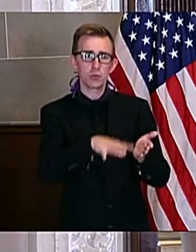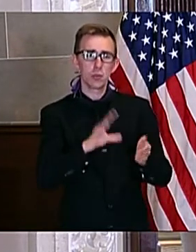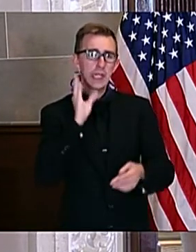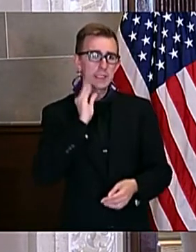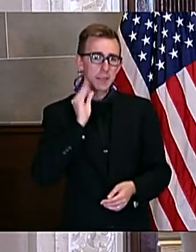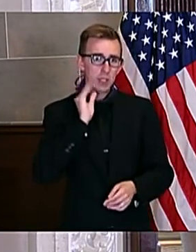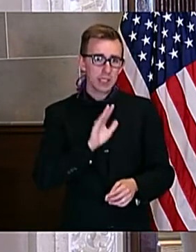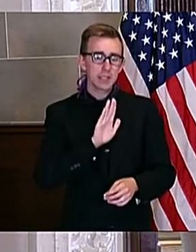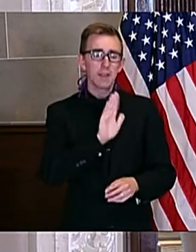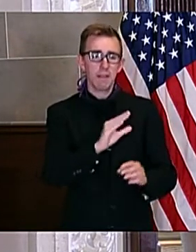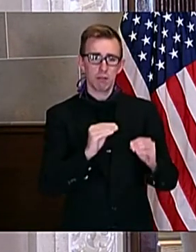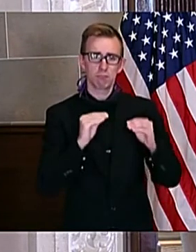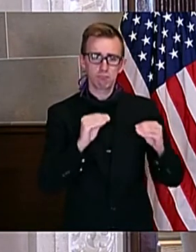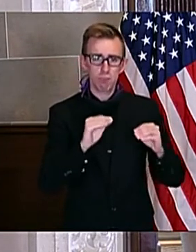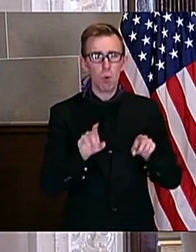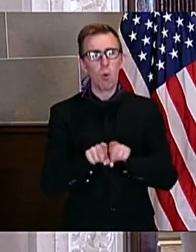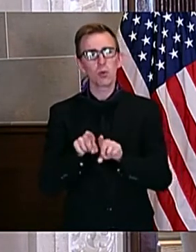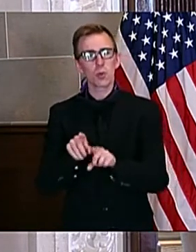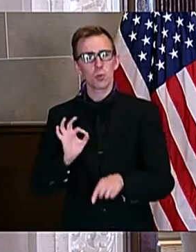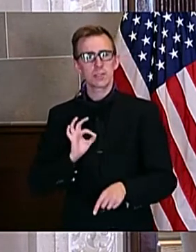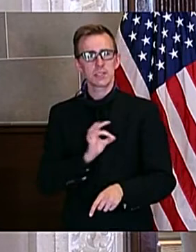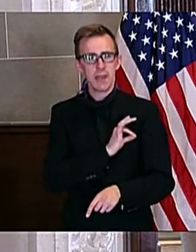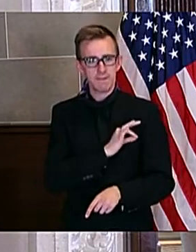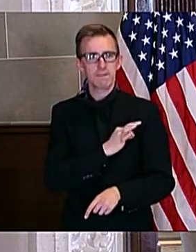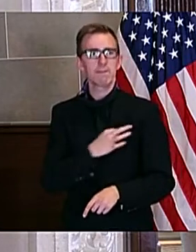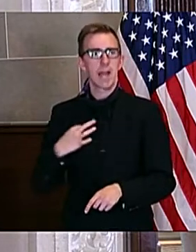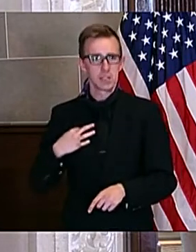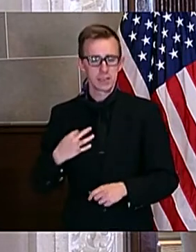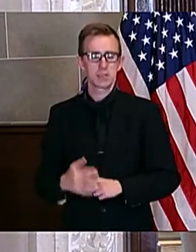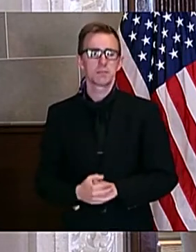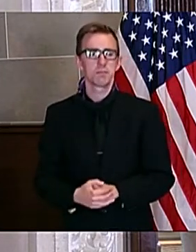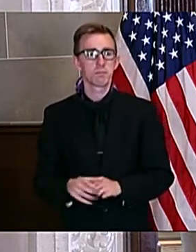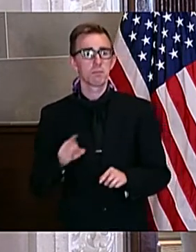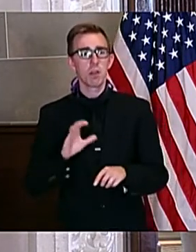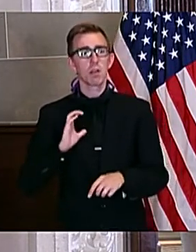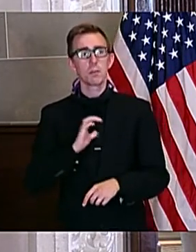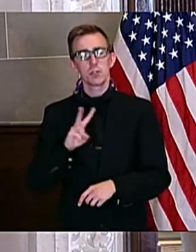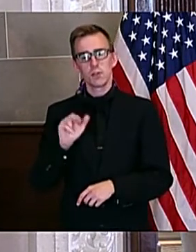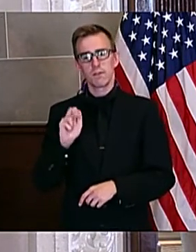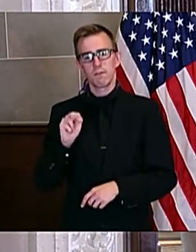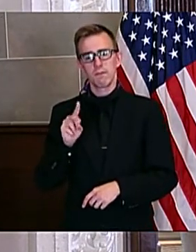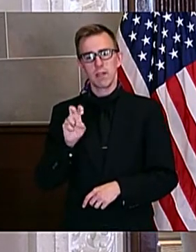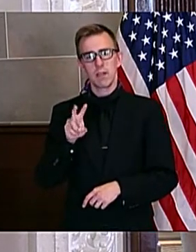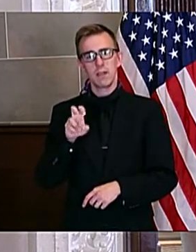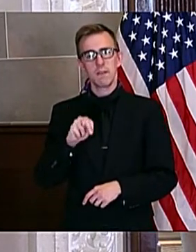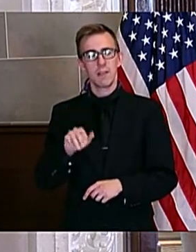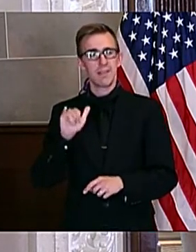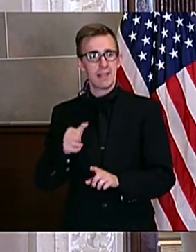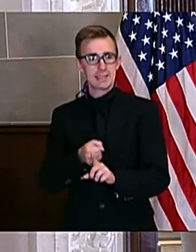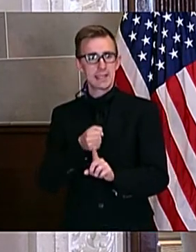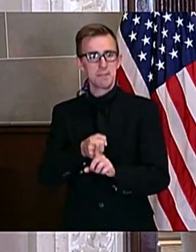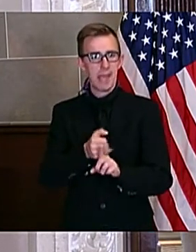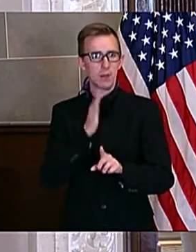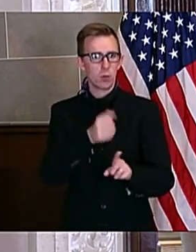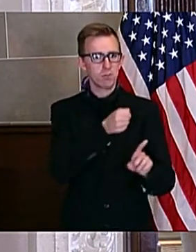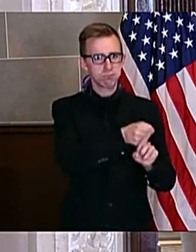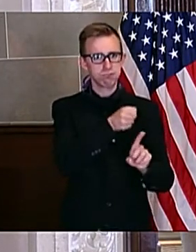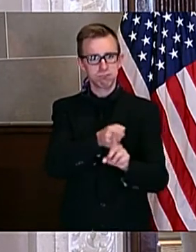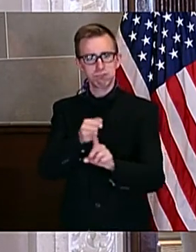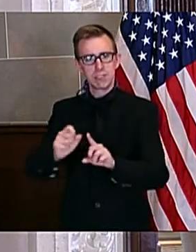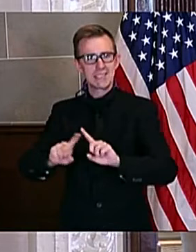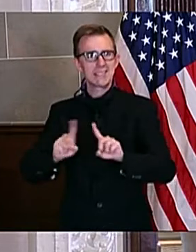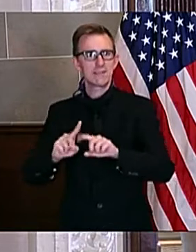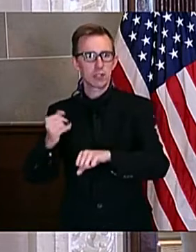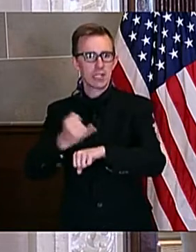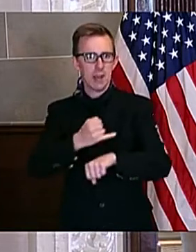as well as that of faculty and staff. As Commissioner Van Dieven indicated, the impacts of these cuts will look different on different campuses around the